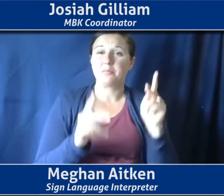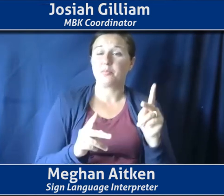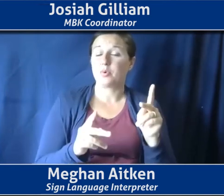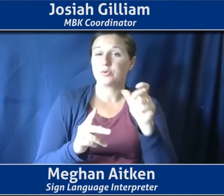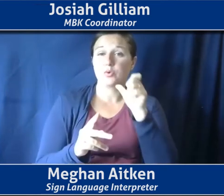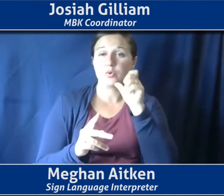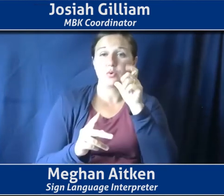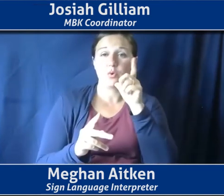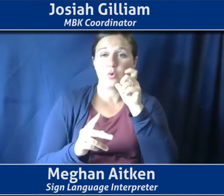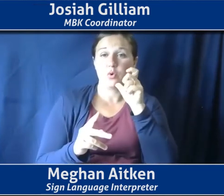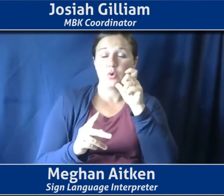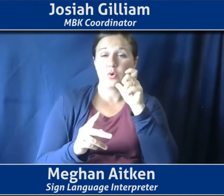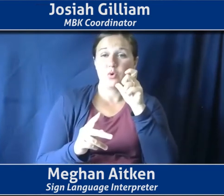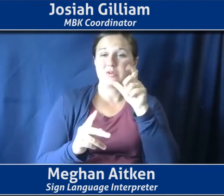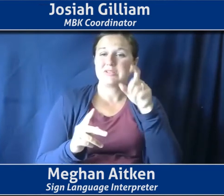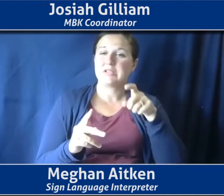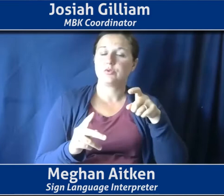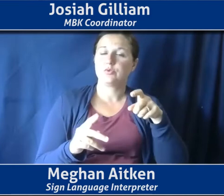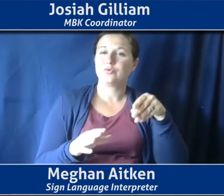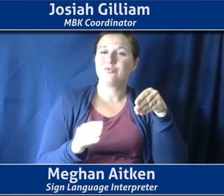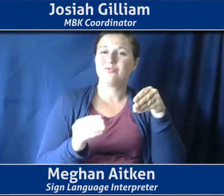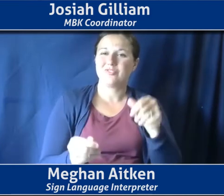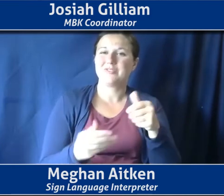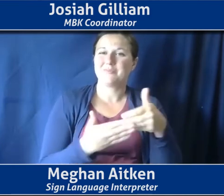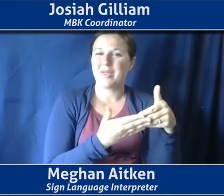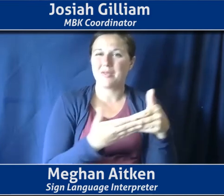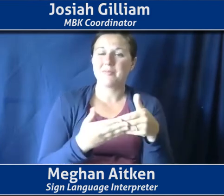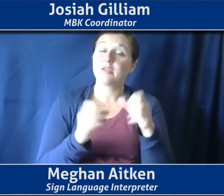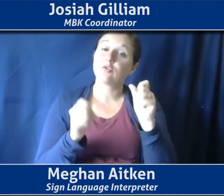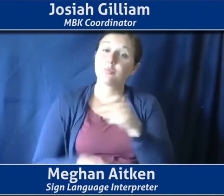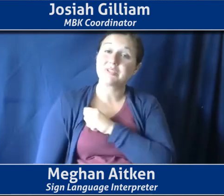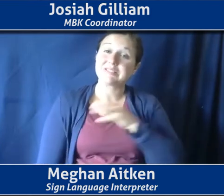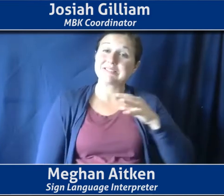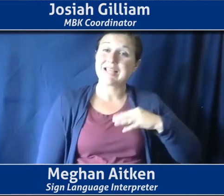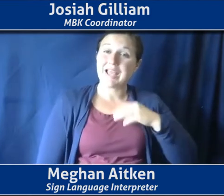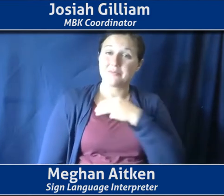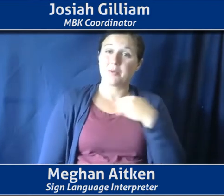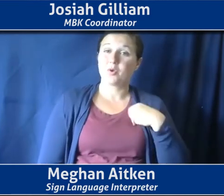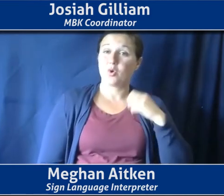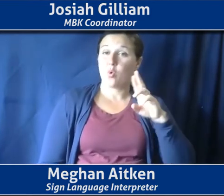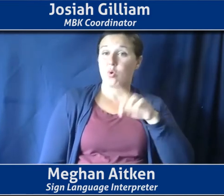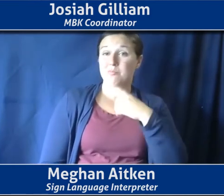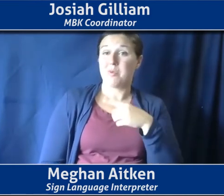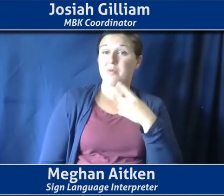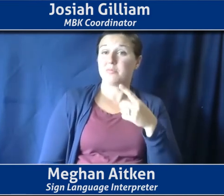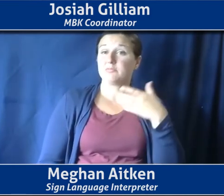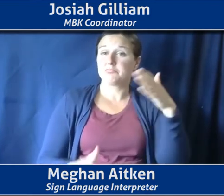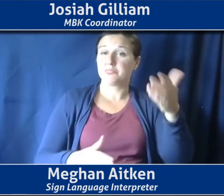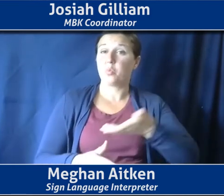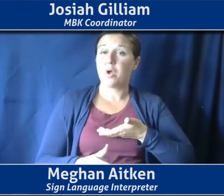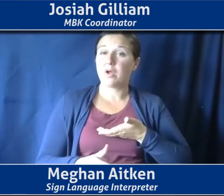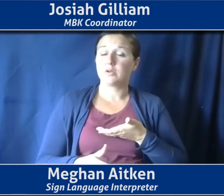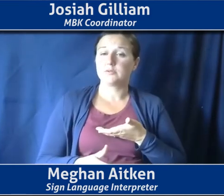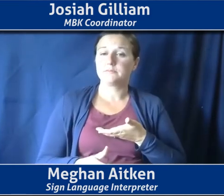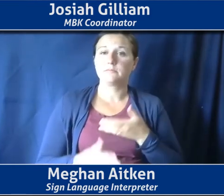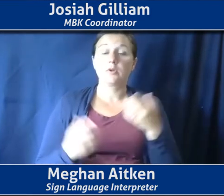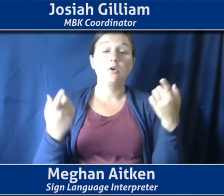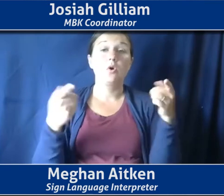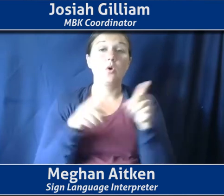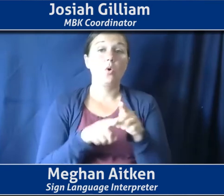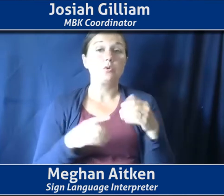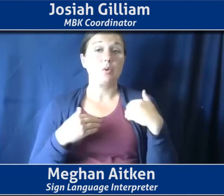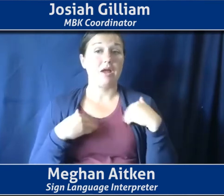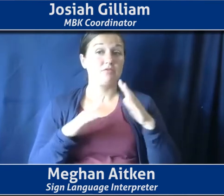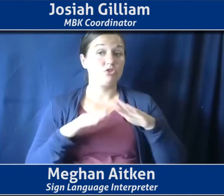would like to, you know, um, it could be a member of the staff or it could be a member of the public. Um, we also do some childcare. So we do childcare,